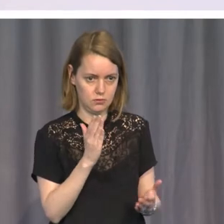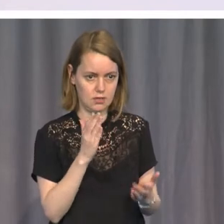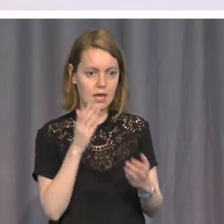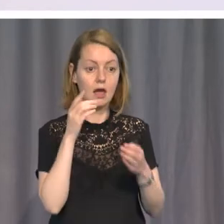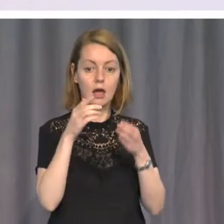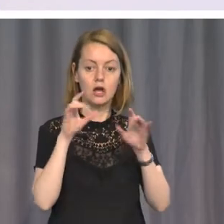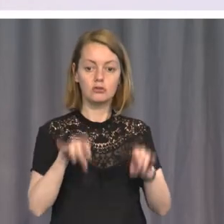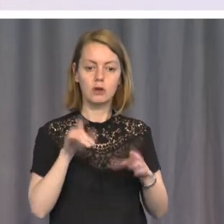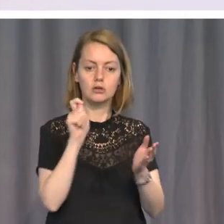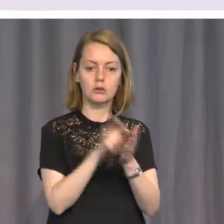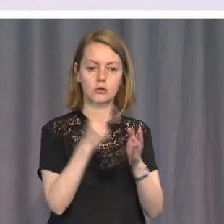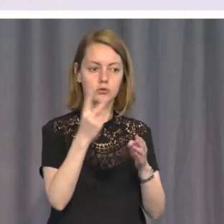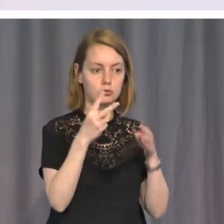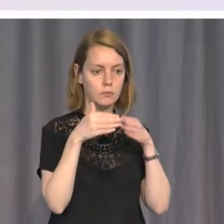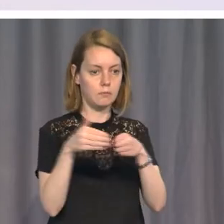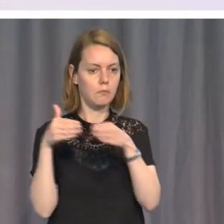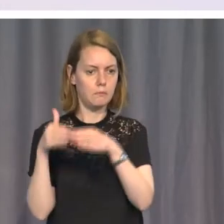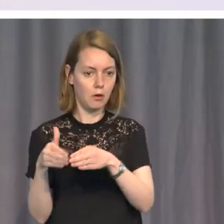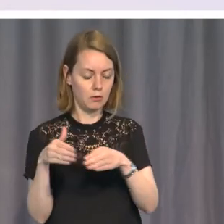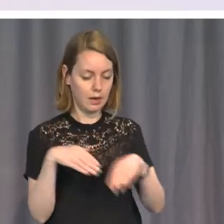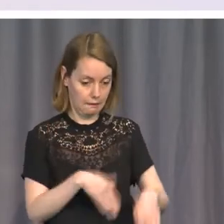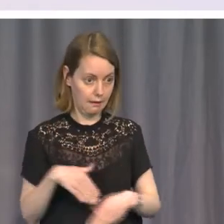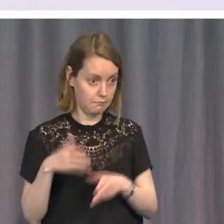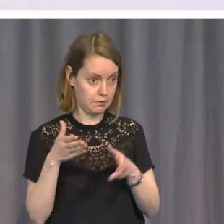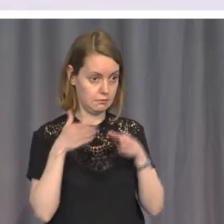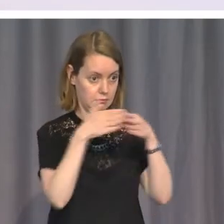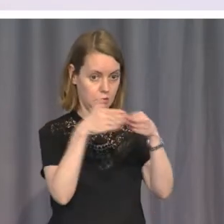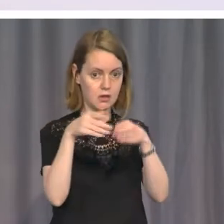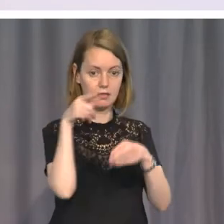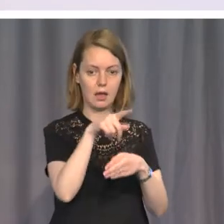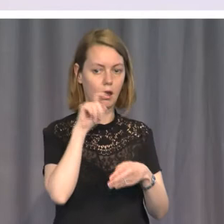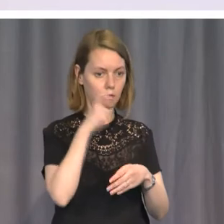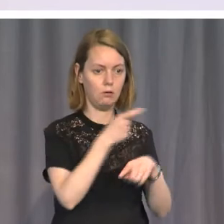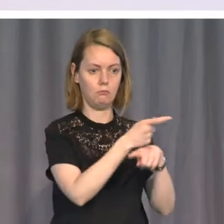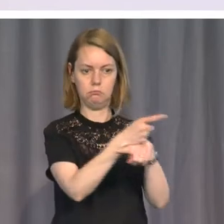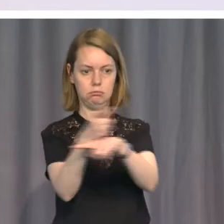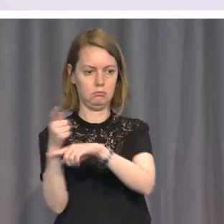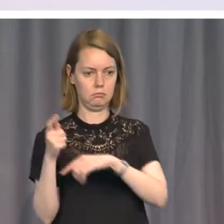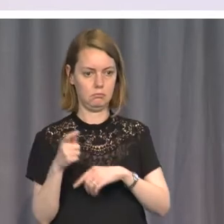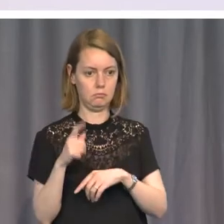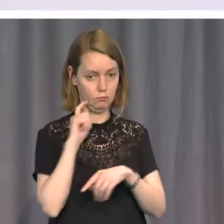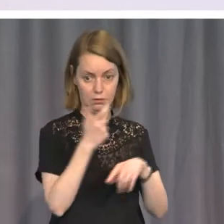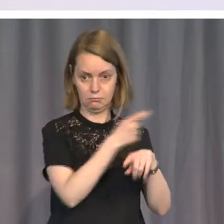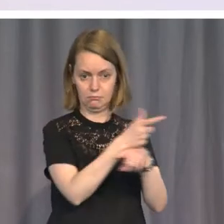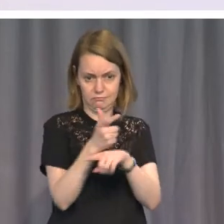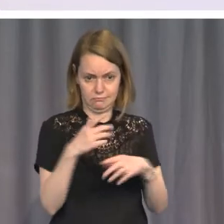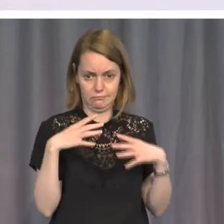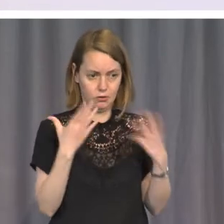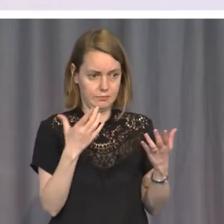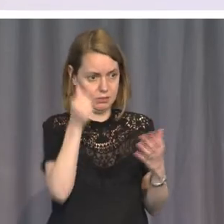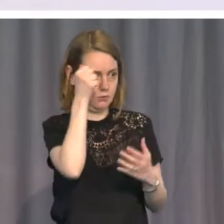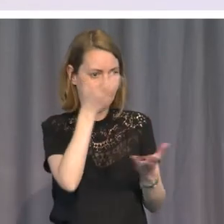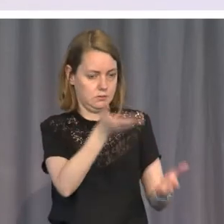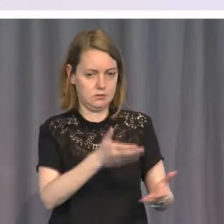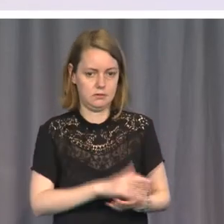used for the purposes of the Sri Lankan Navy, whether it's shelling civilians or having fireworks displays